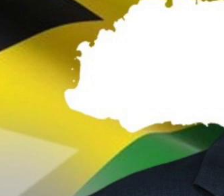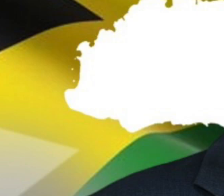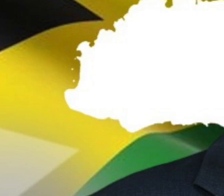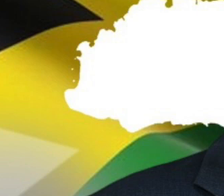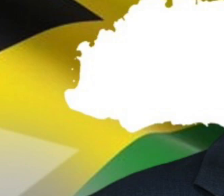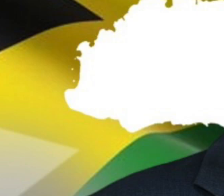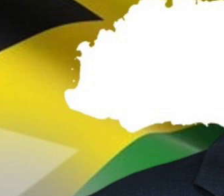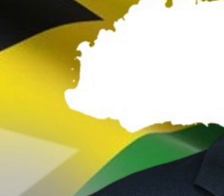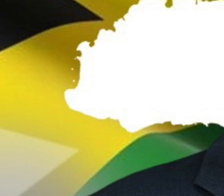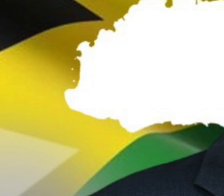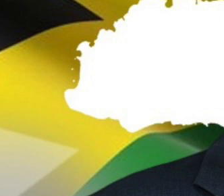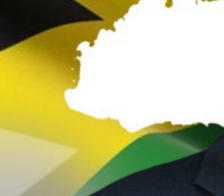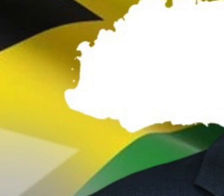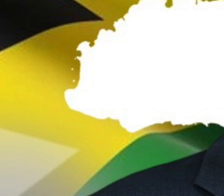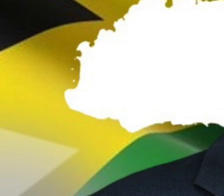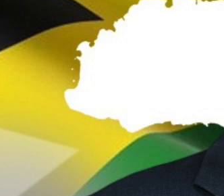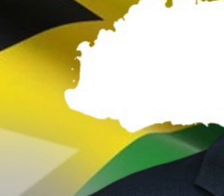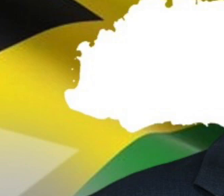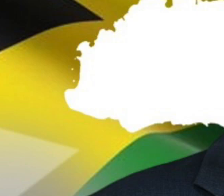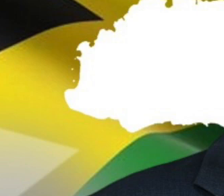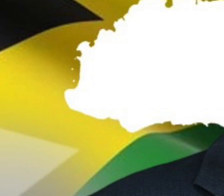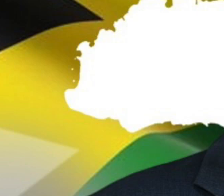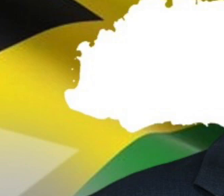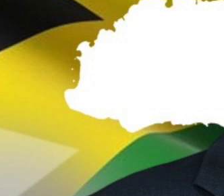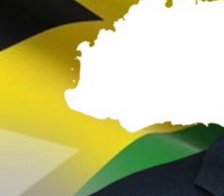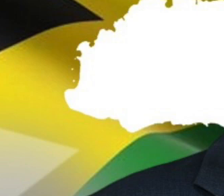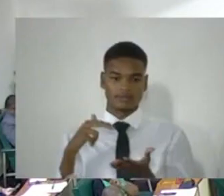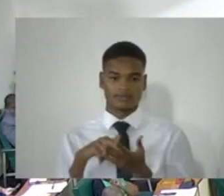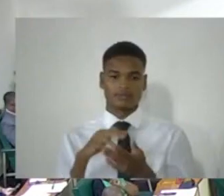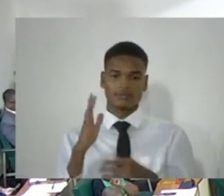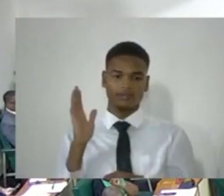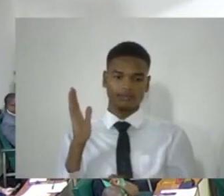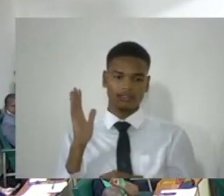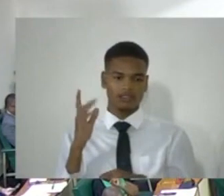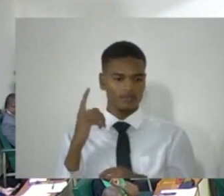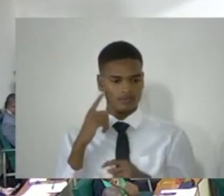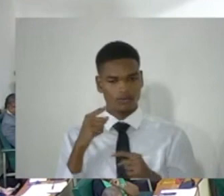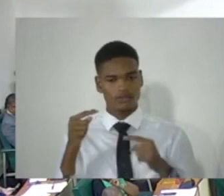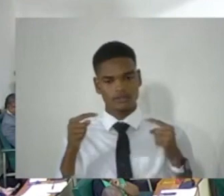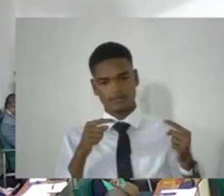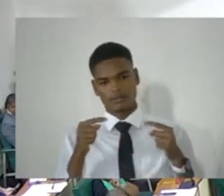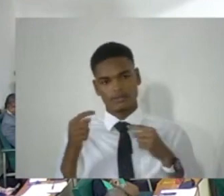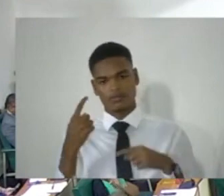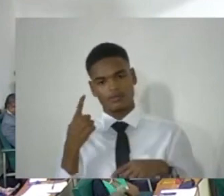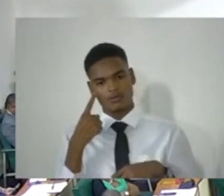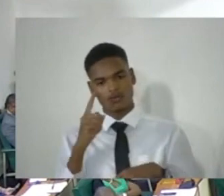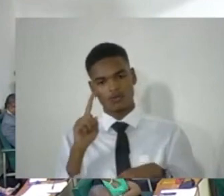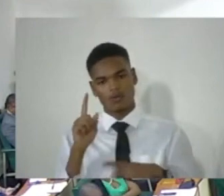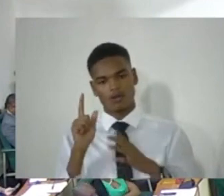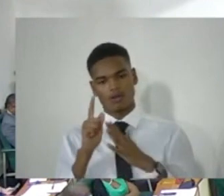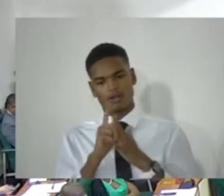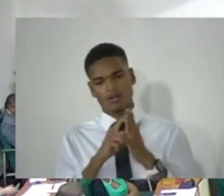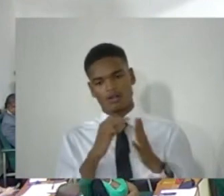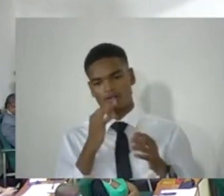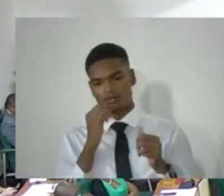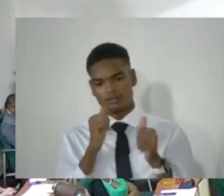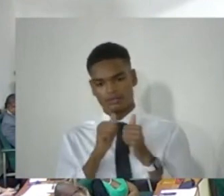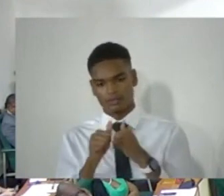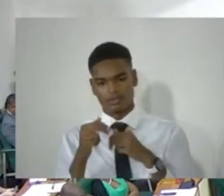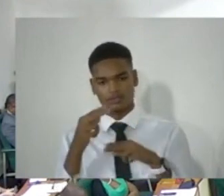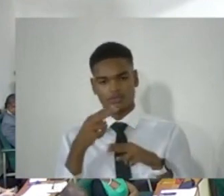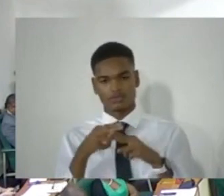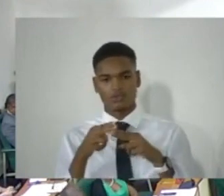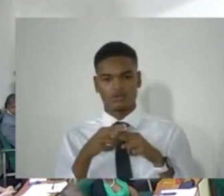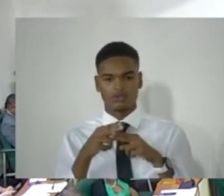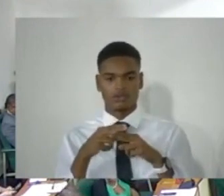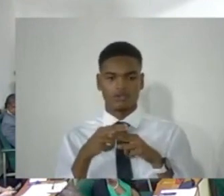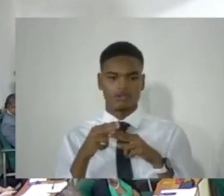I rise to speak on the debate on the bill shortly entitled